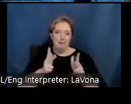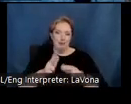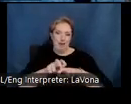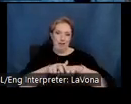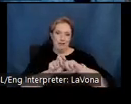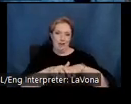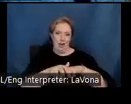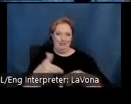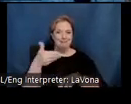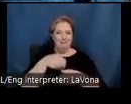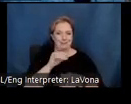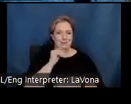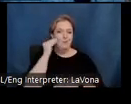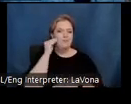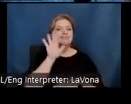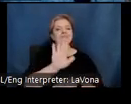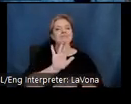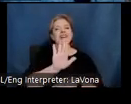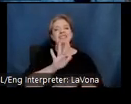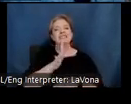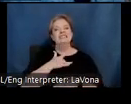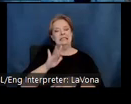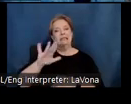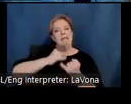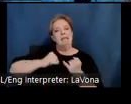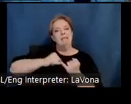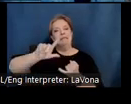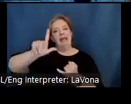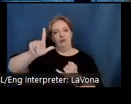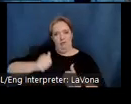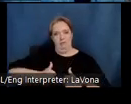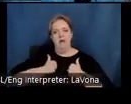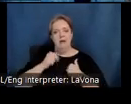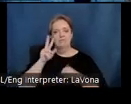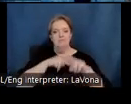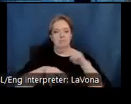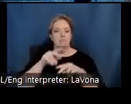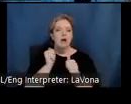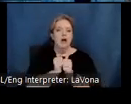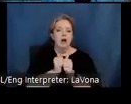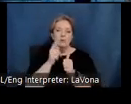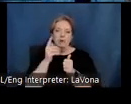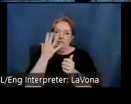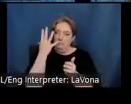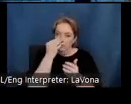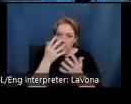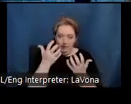The one shown here is typical of Sam's later rockers with masterful details and joinery few woodworkers could match.